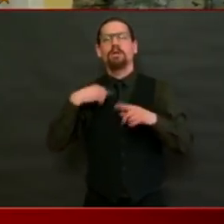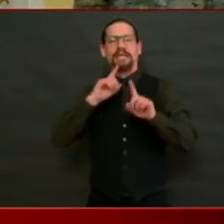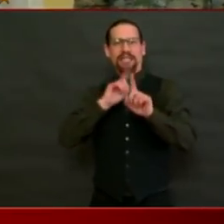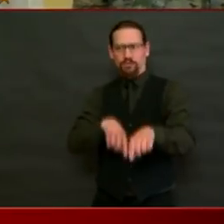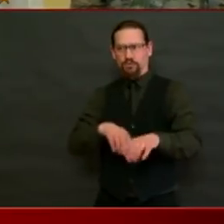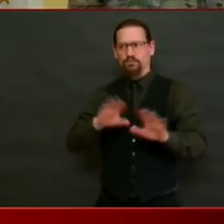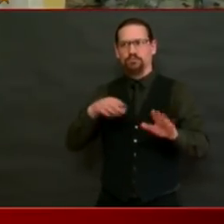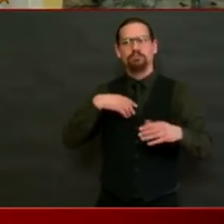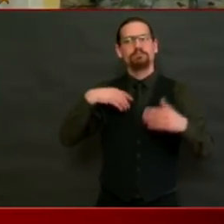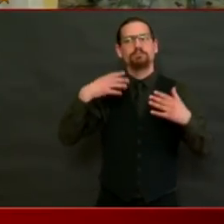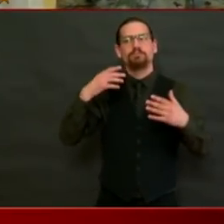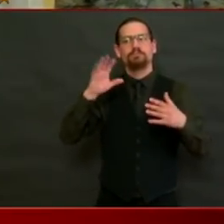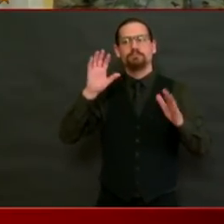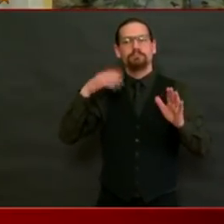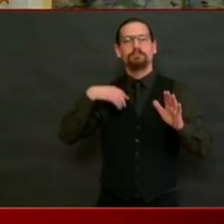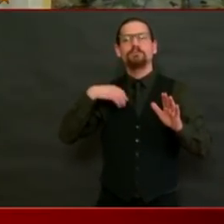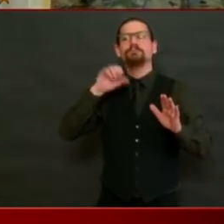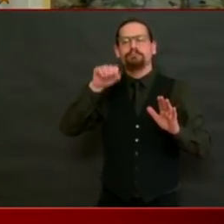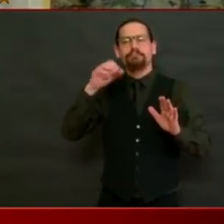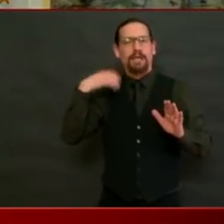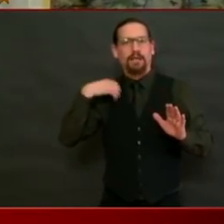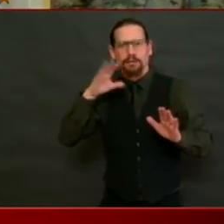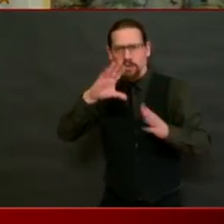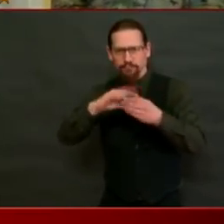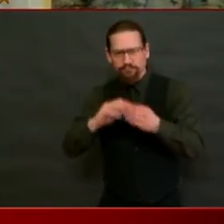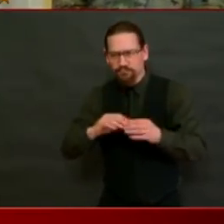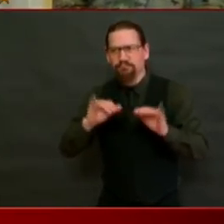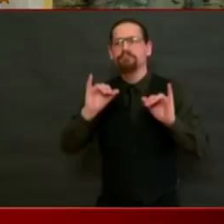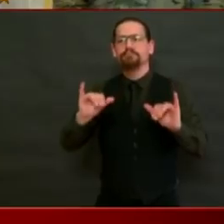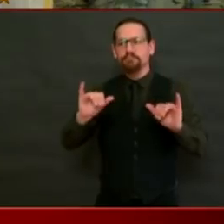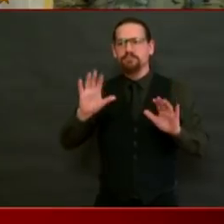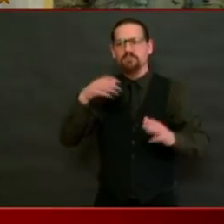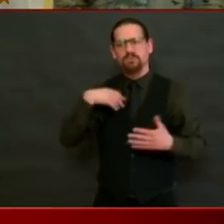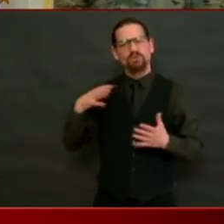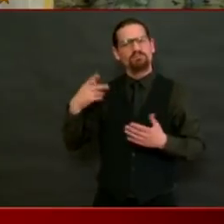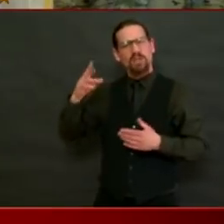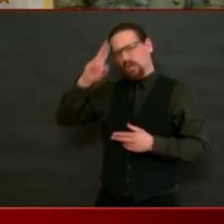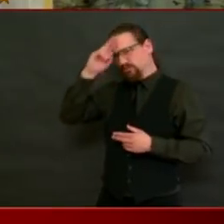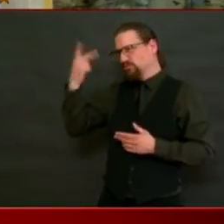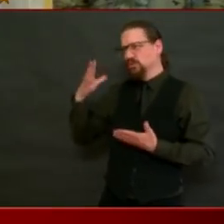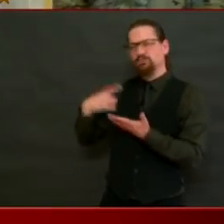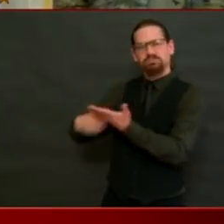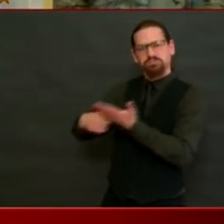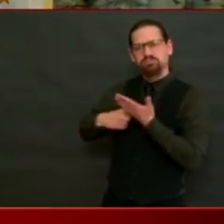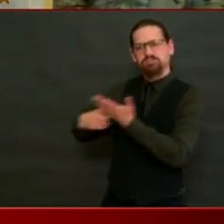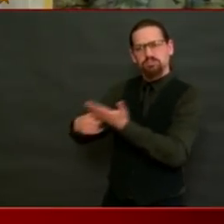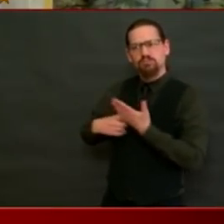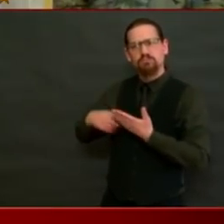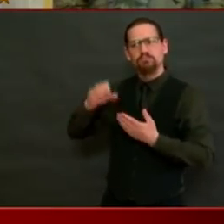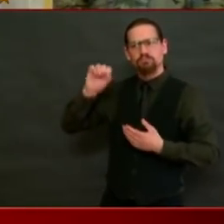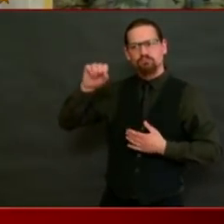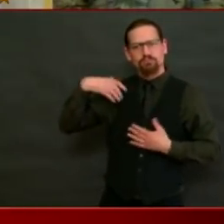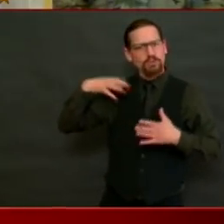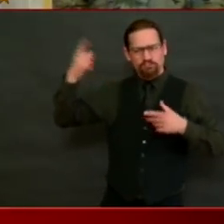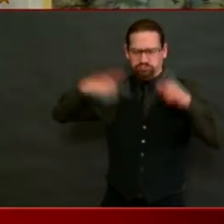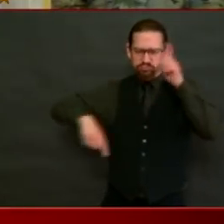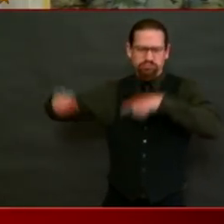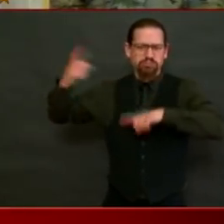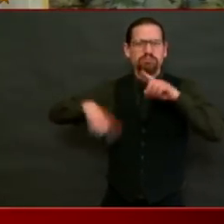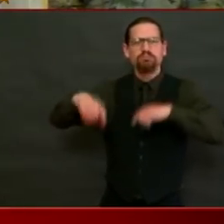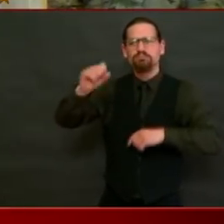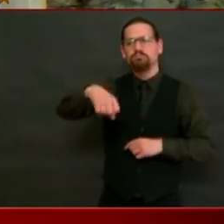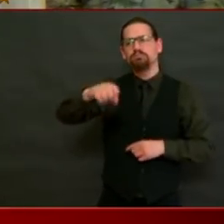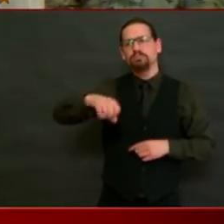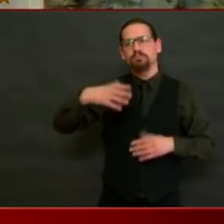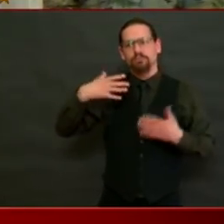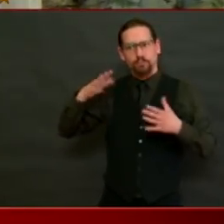for a surge. We are putting plans in place to ready ourselves for a surge. But as I just explained, we are